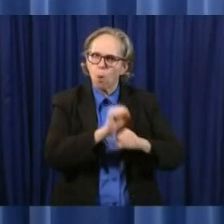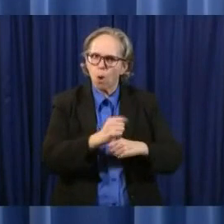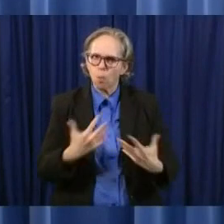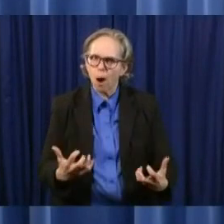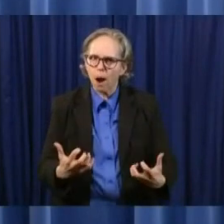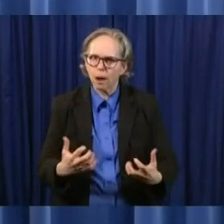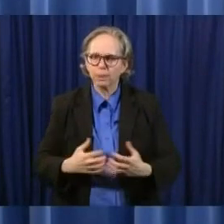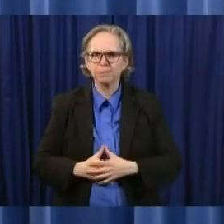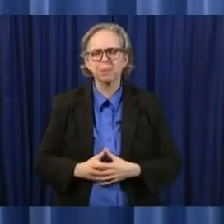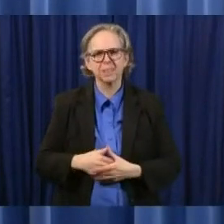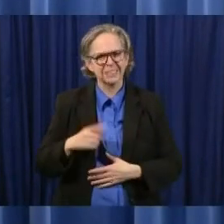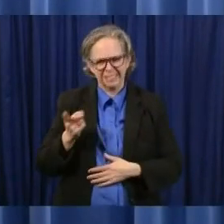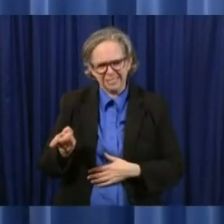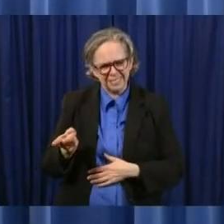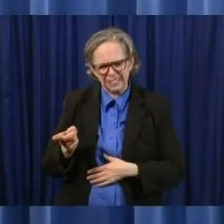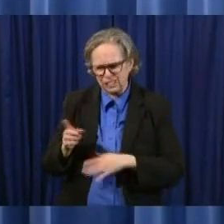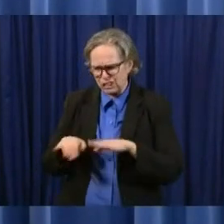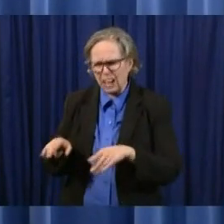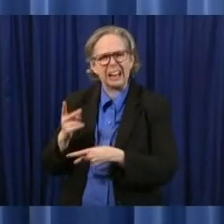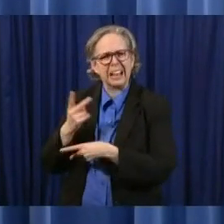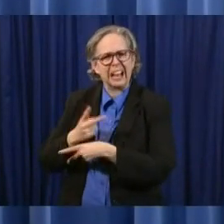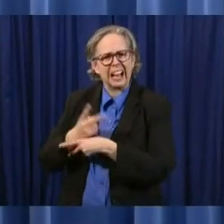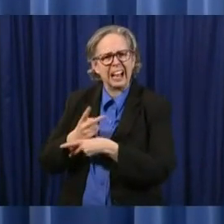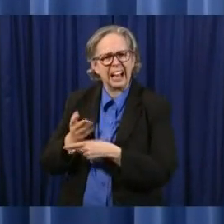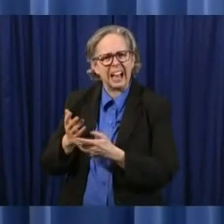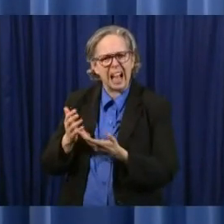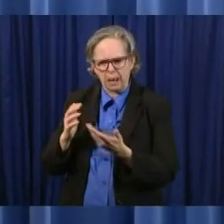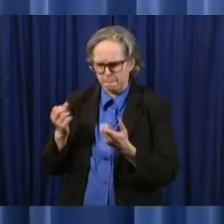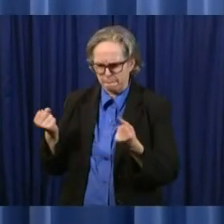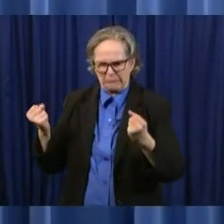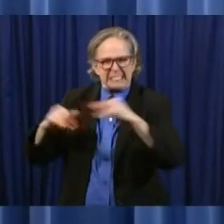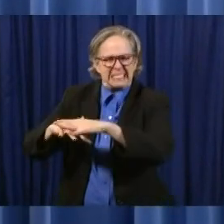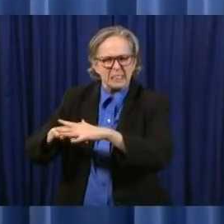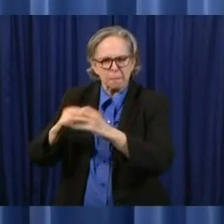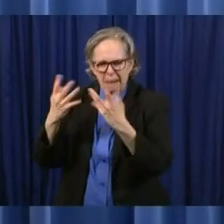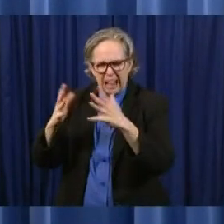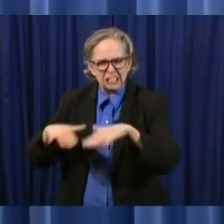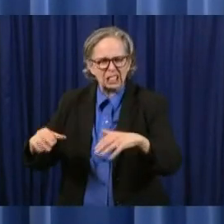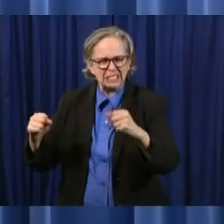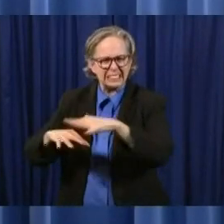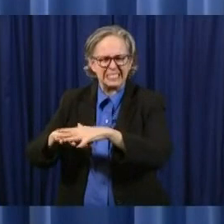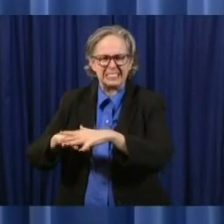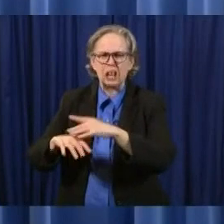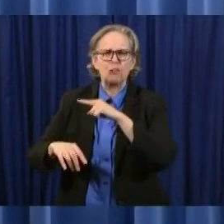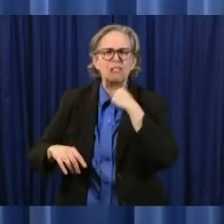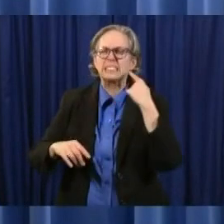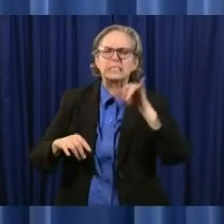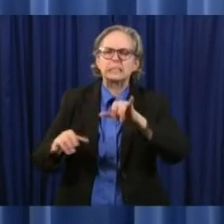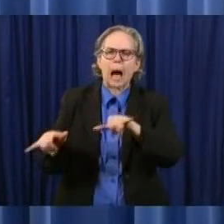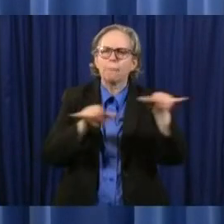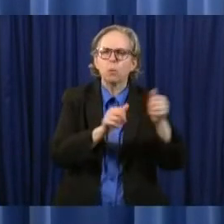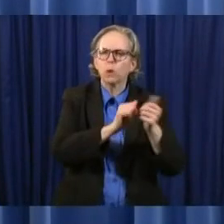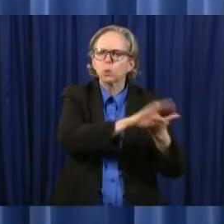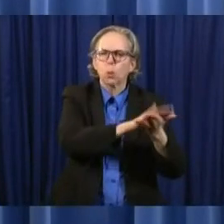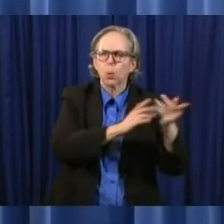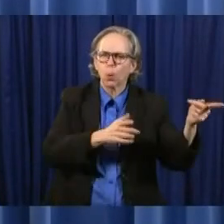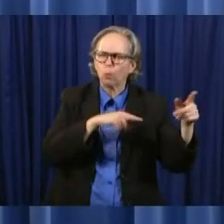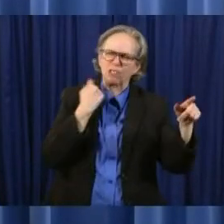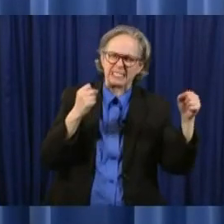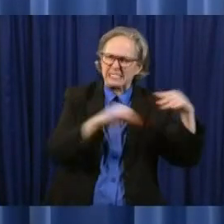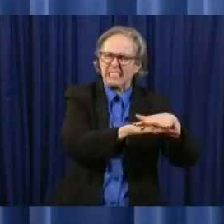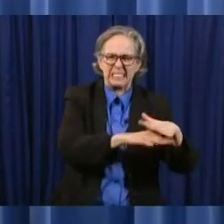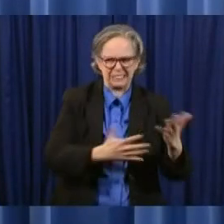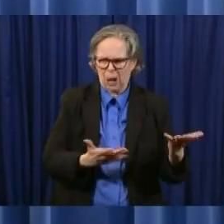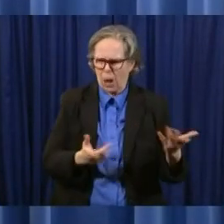that congregate setting has the same risk as schools do uh and there's a reason that school is